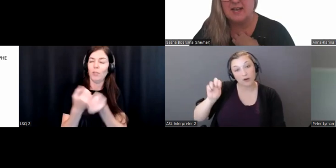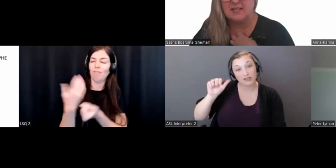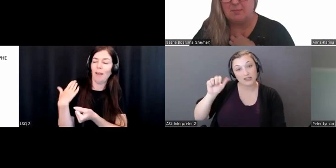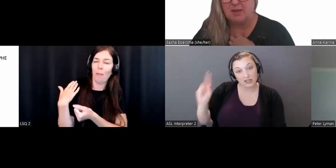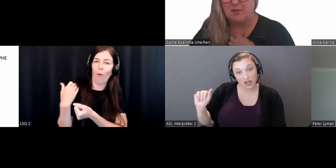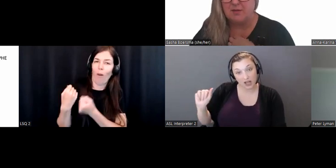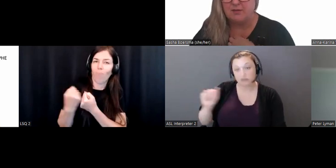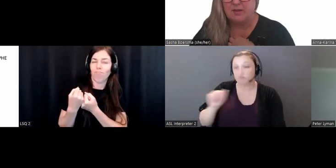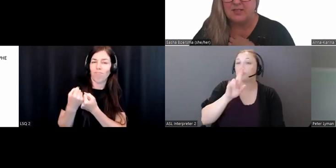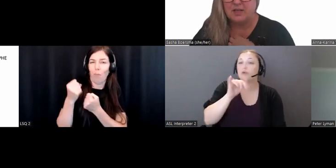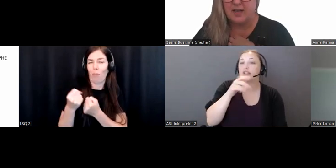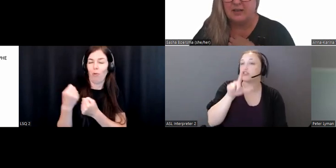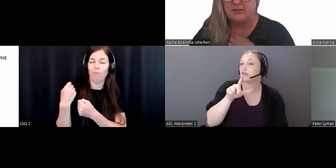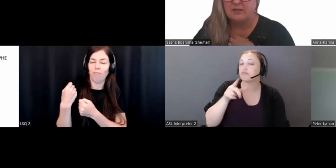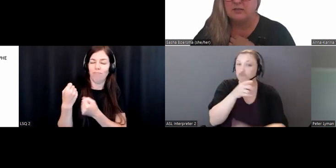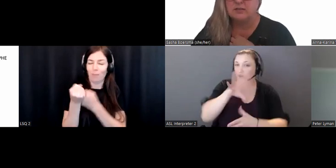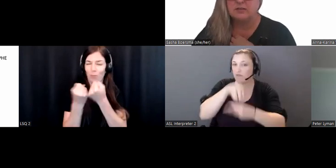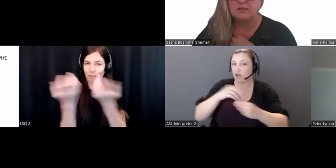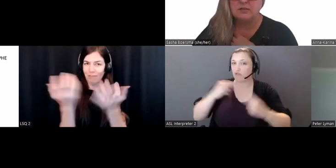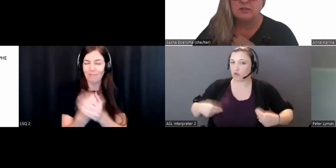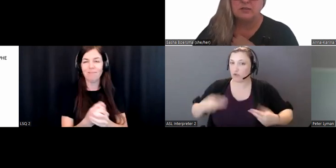rights and academia, if you have other thoughts on that.